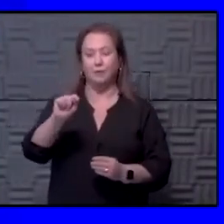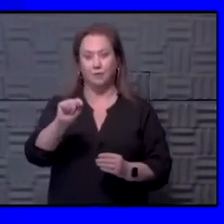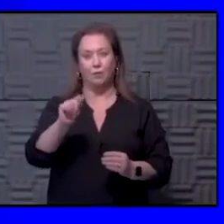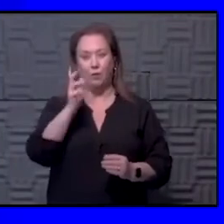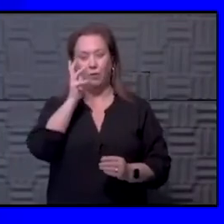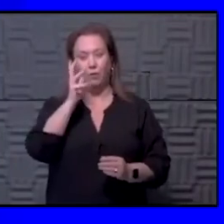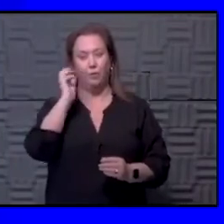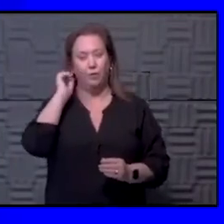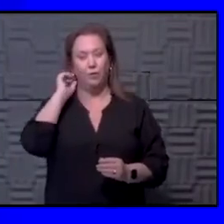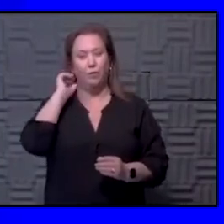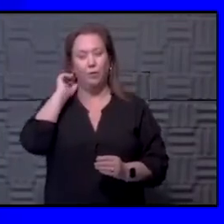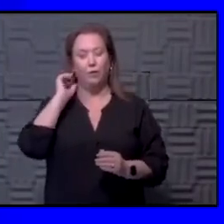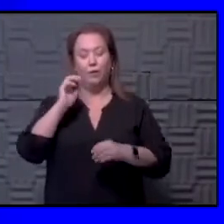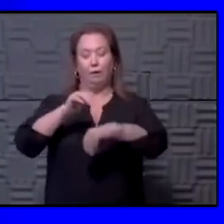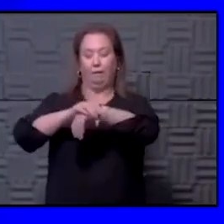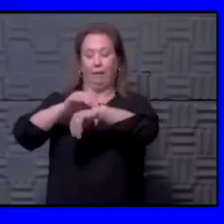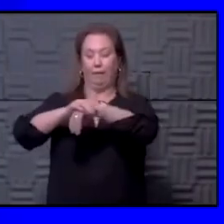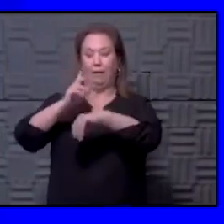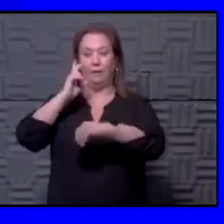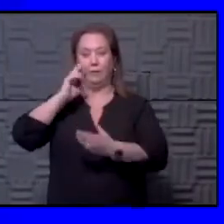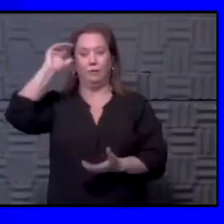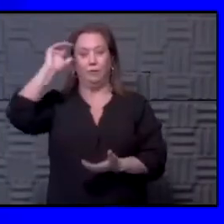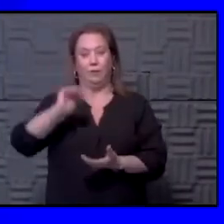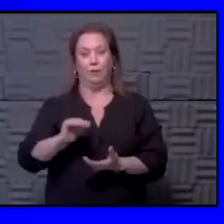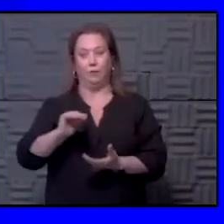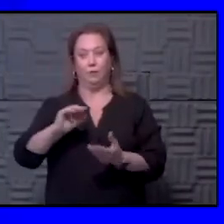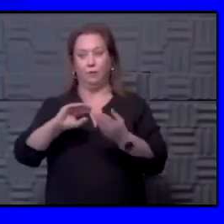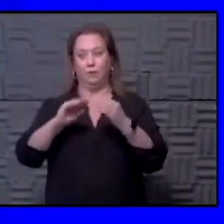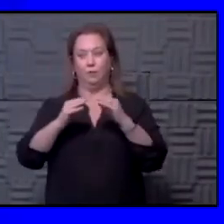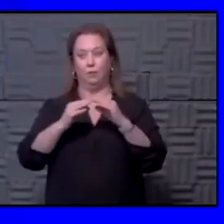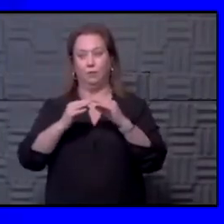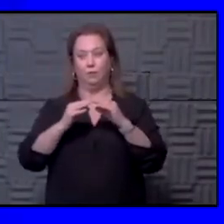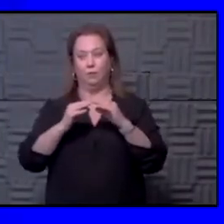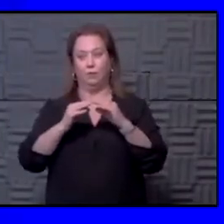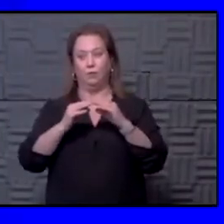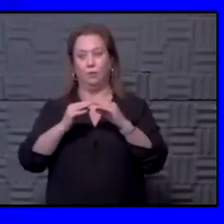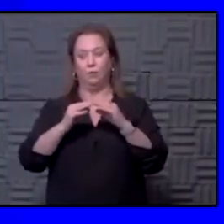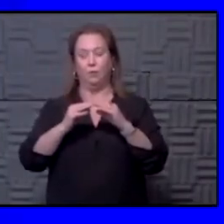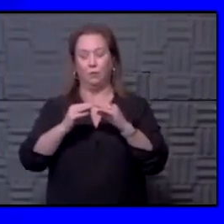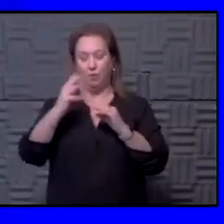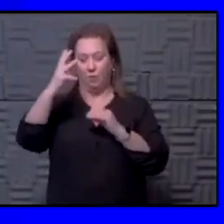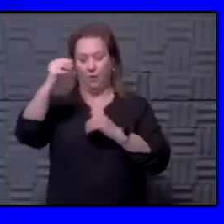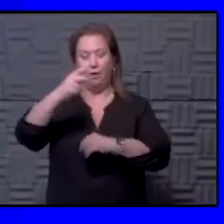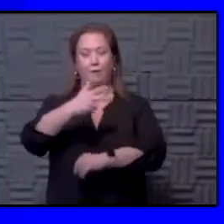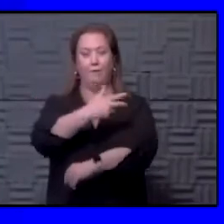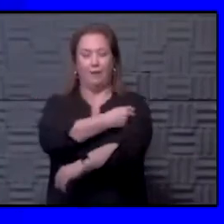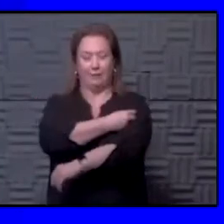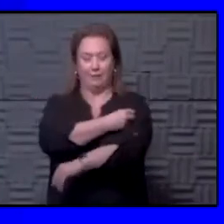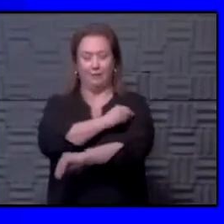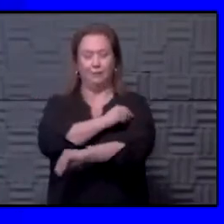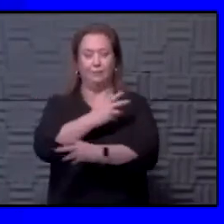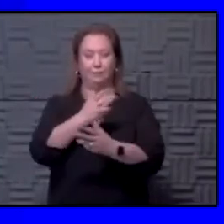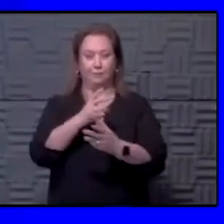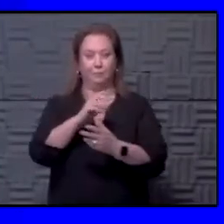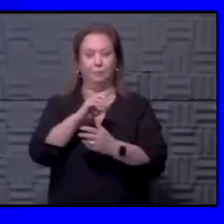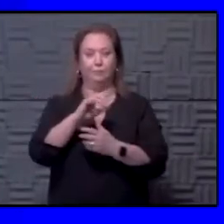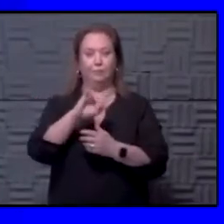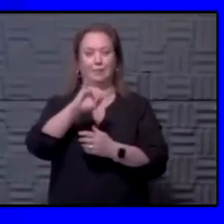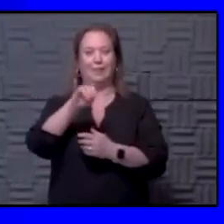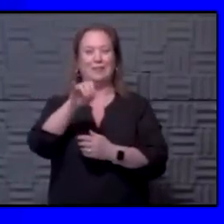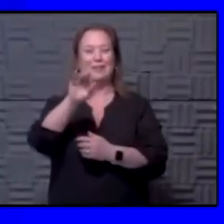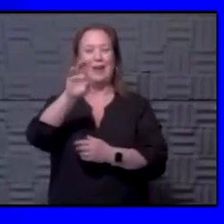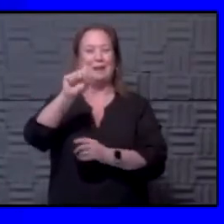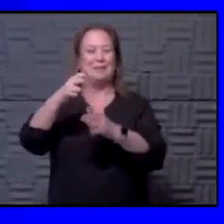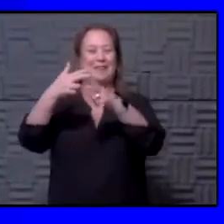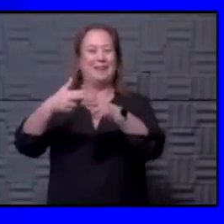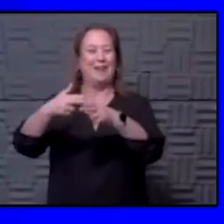that England has seen a reduction in cases since being able to get out vaccines into arms, jabs as they call it.